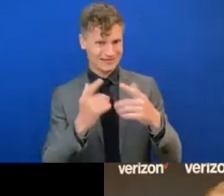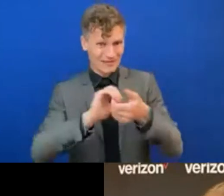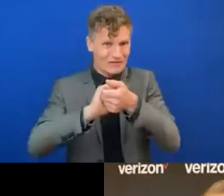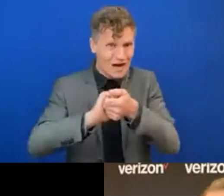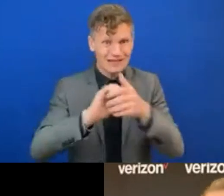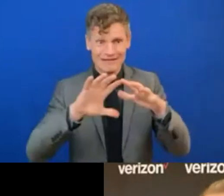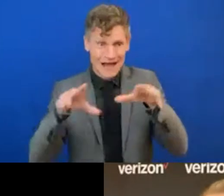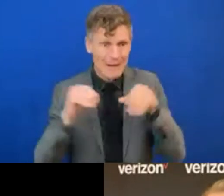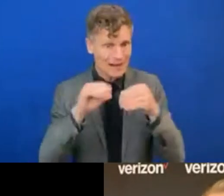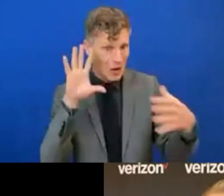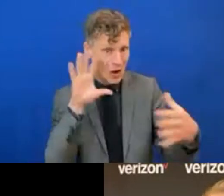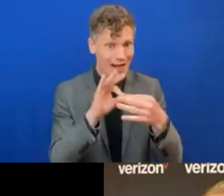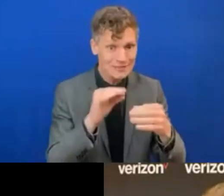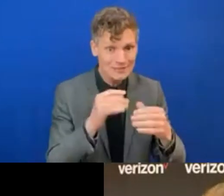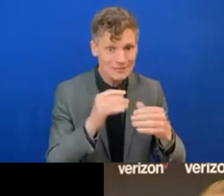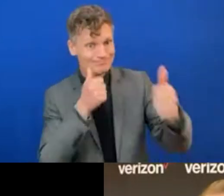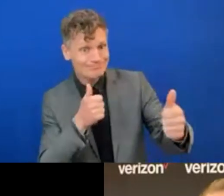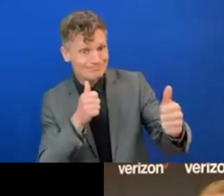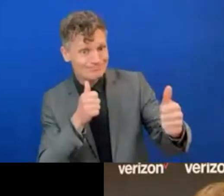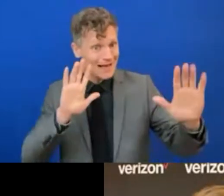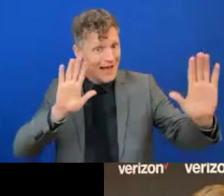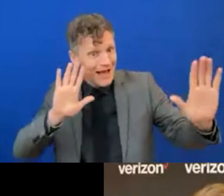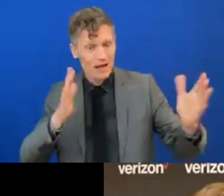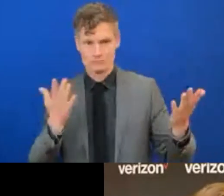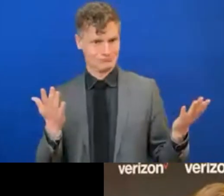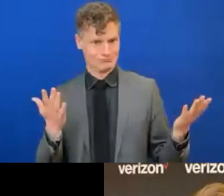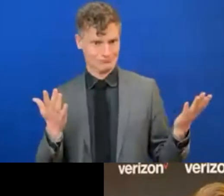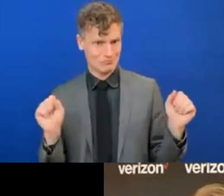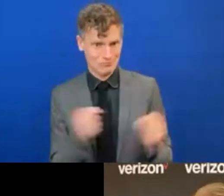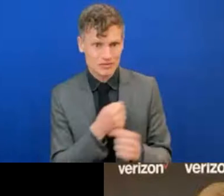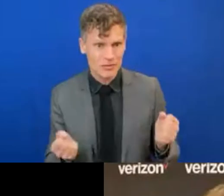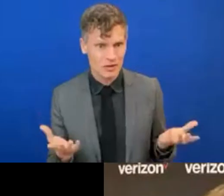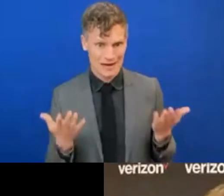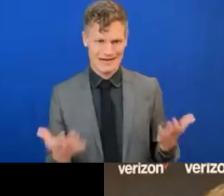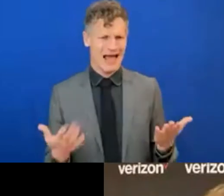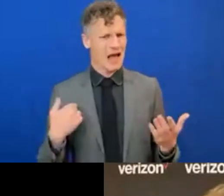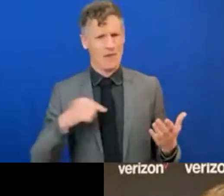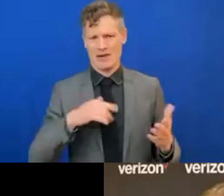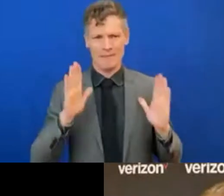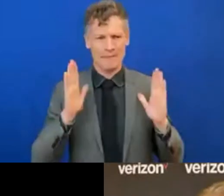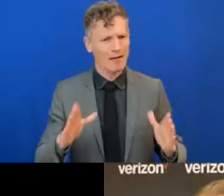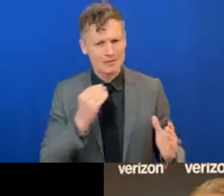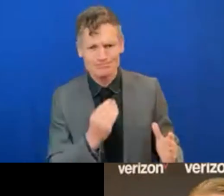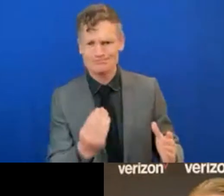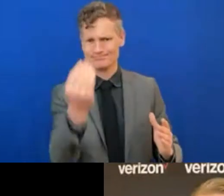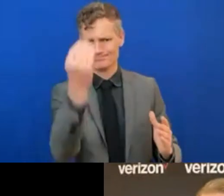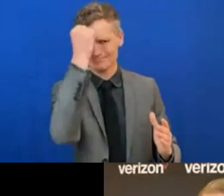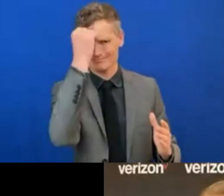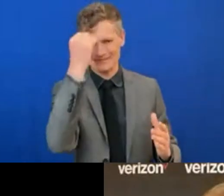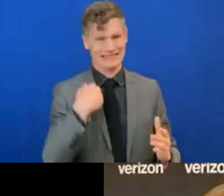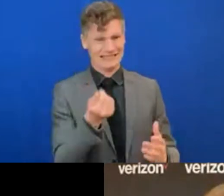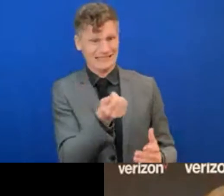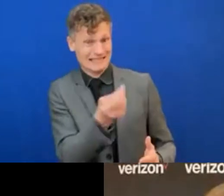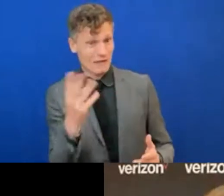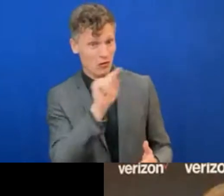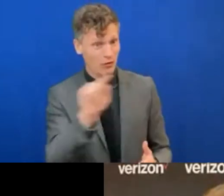this is the moment where we need to understand the challenge. And I heard it from several of you. It's a three-fold challenge. It's